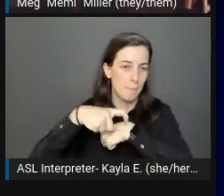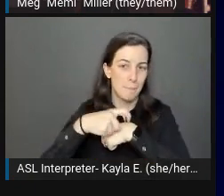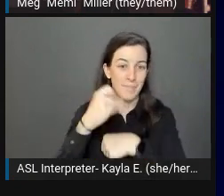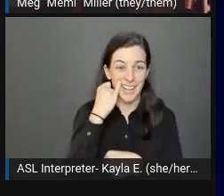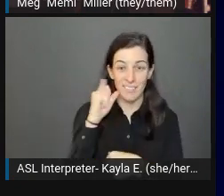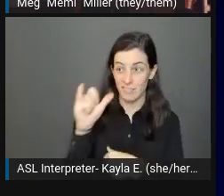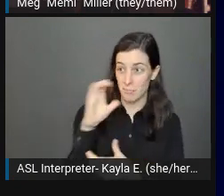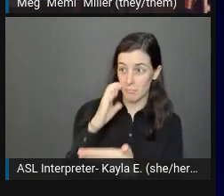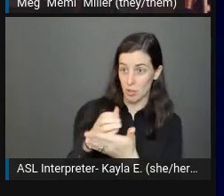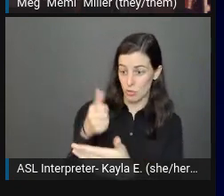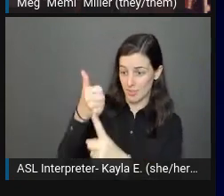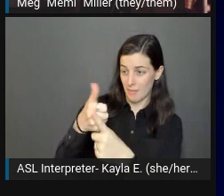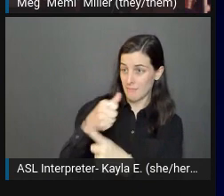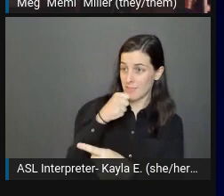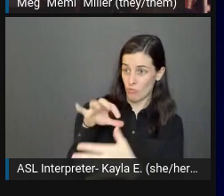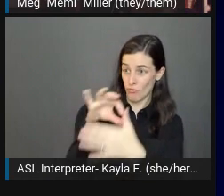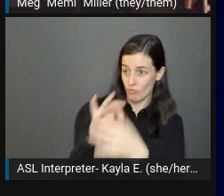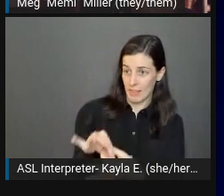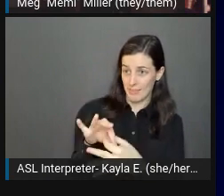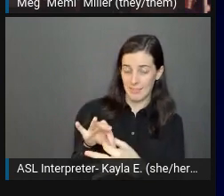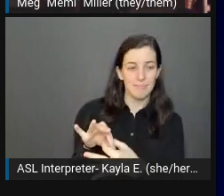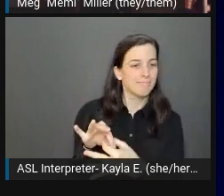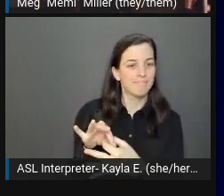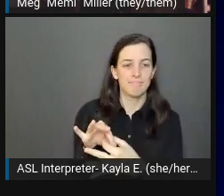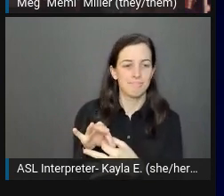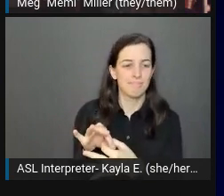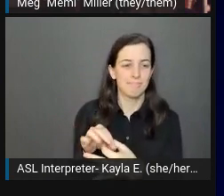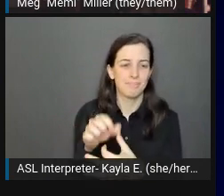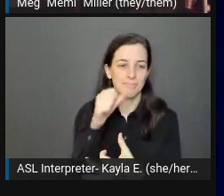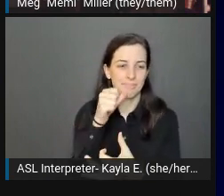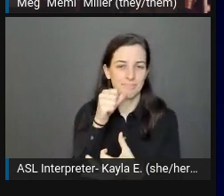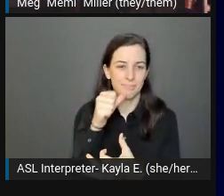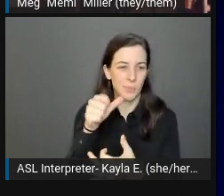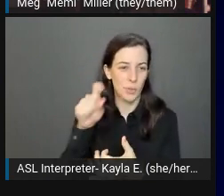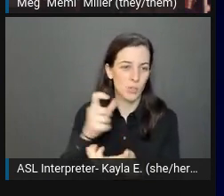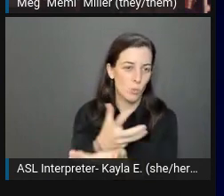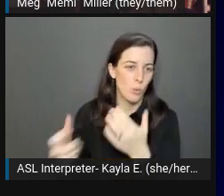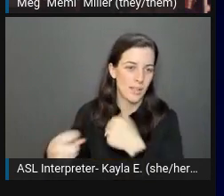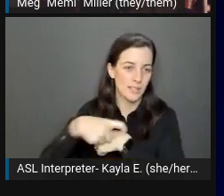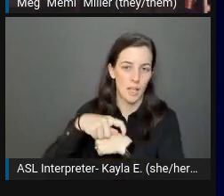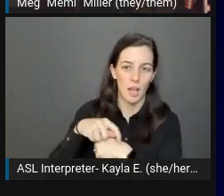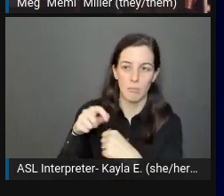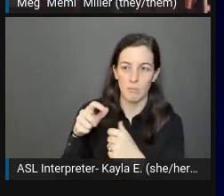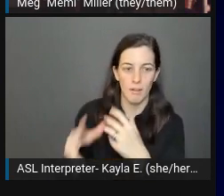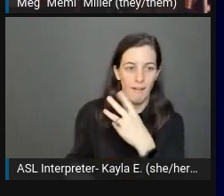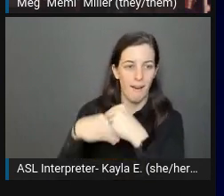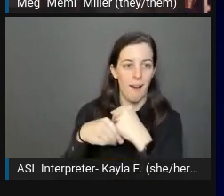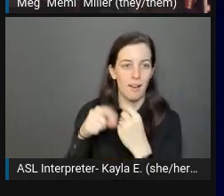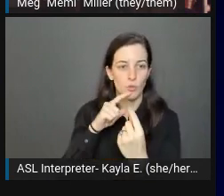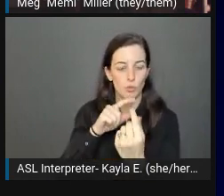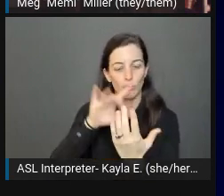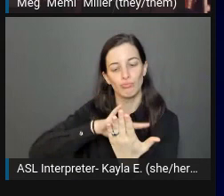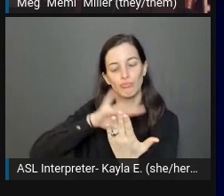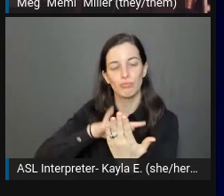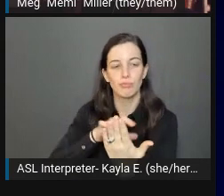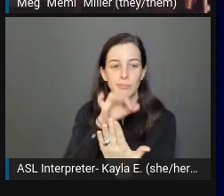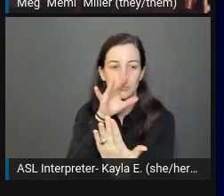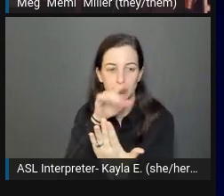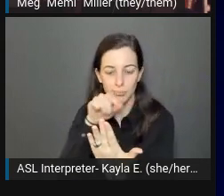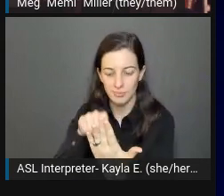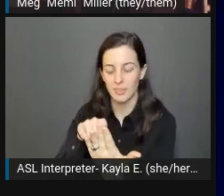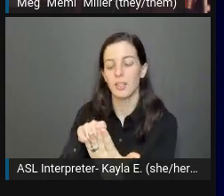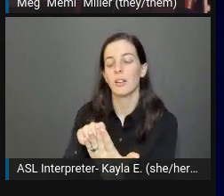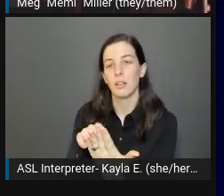to the content or becomes repetitive